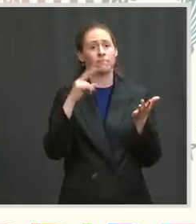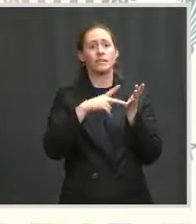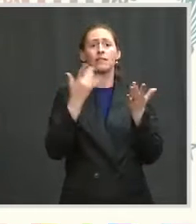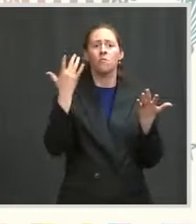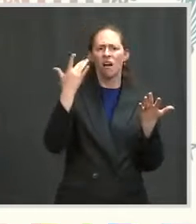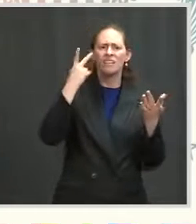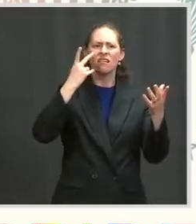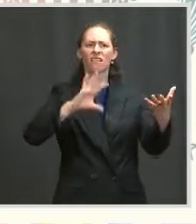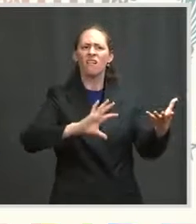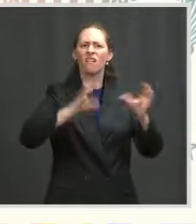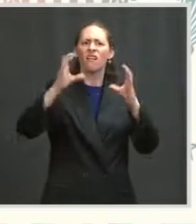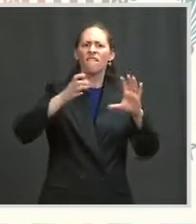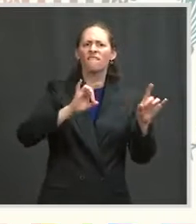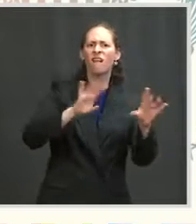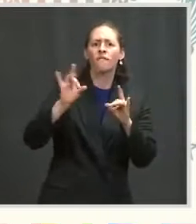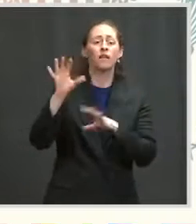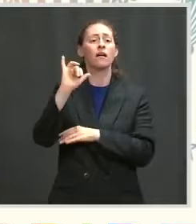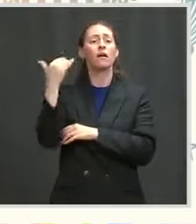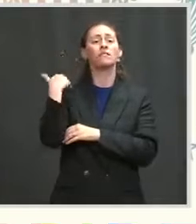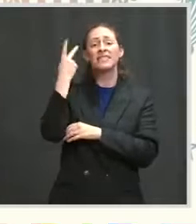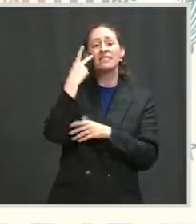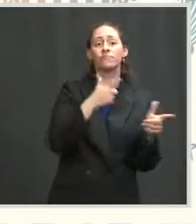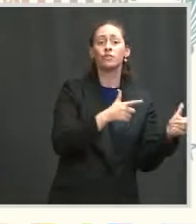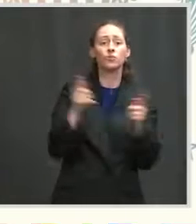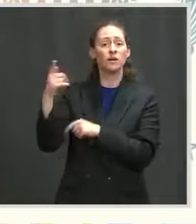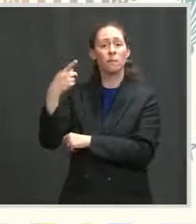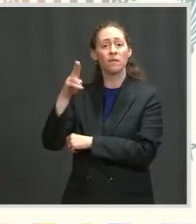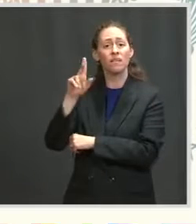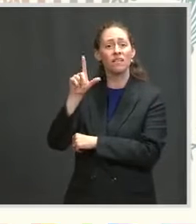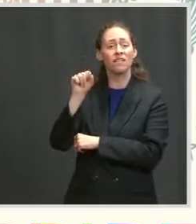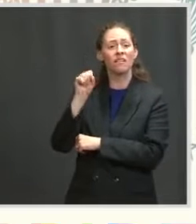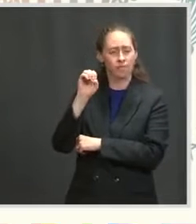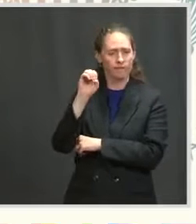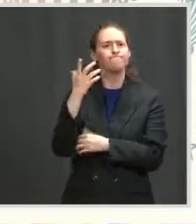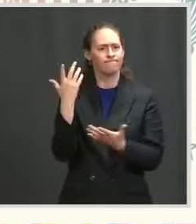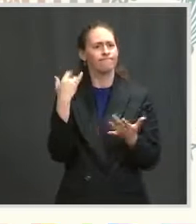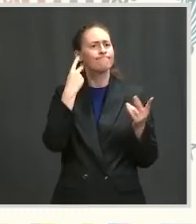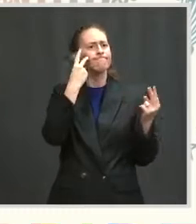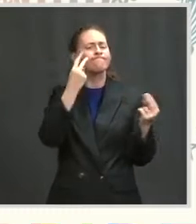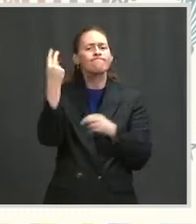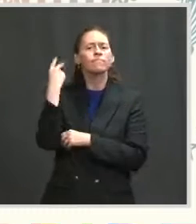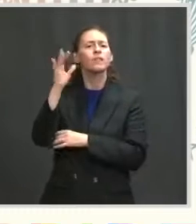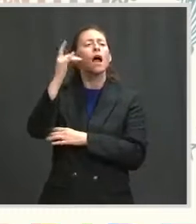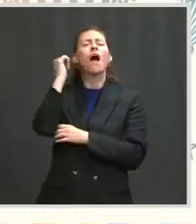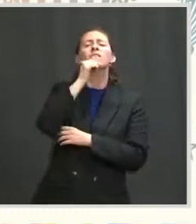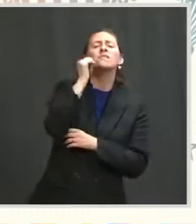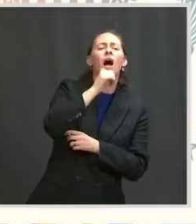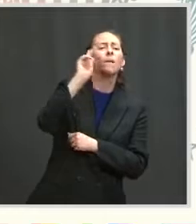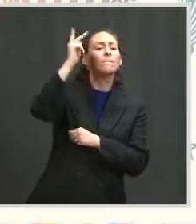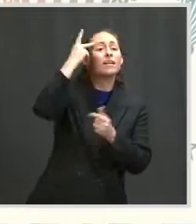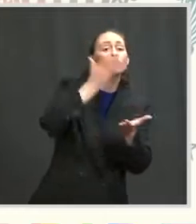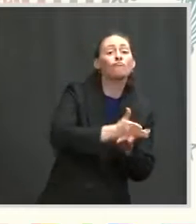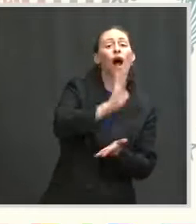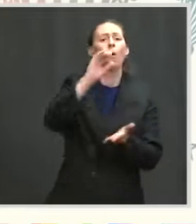that this country now rightly commemorates, but in the everyday grind of politics as rights and equality come up for debate. There is an